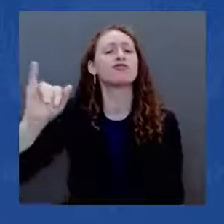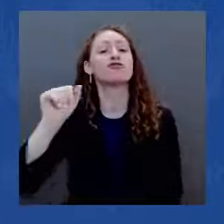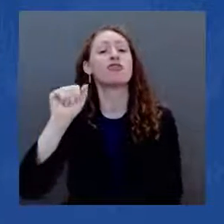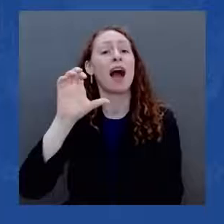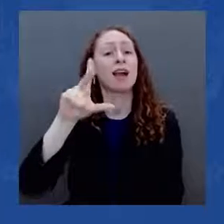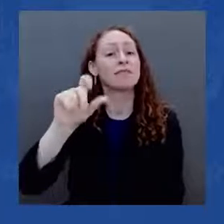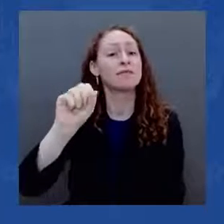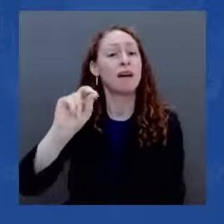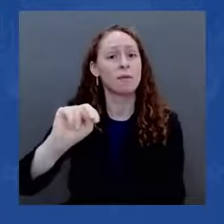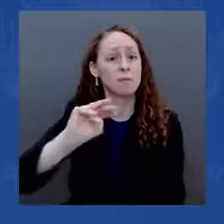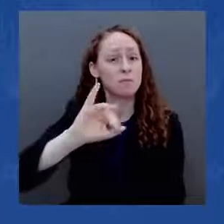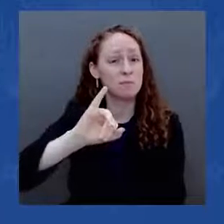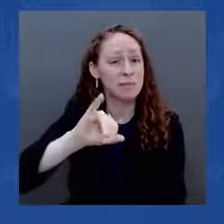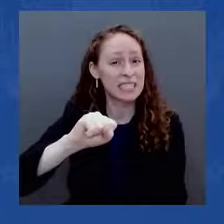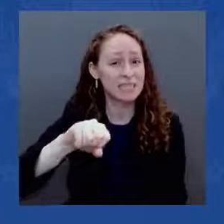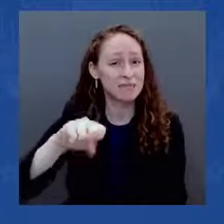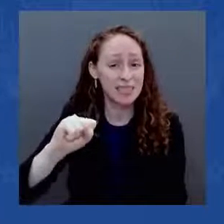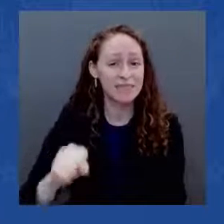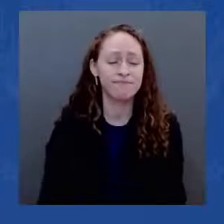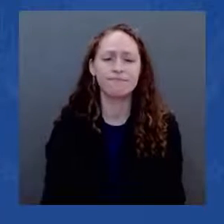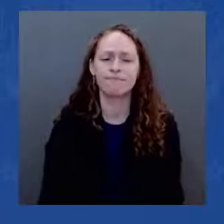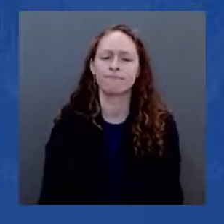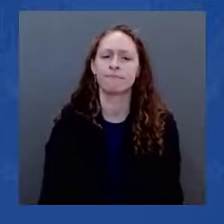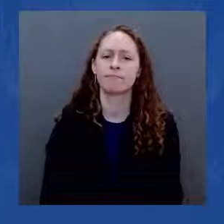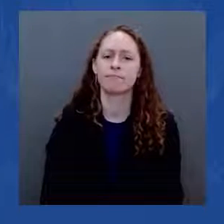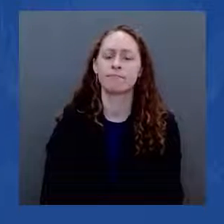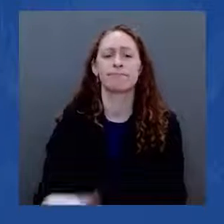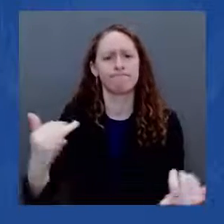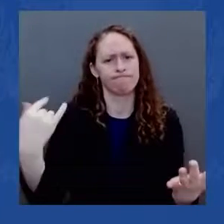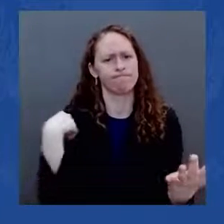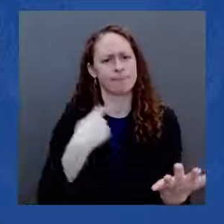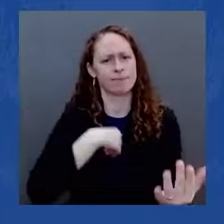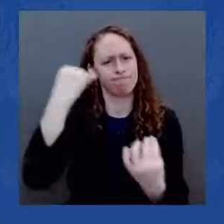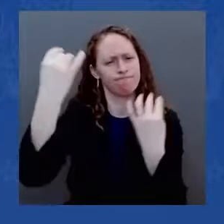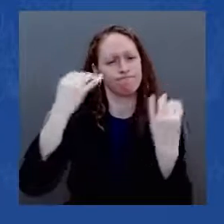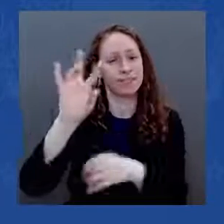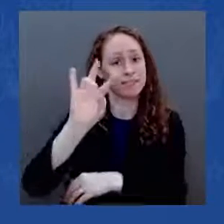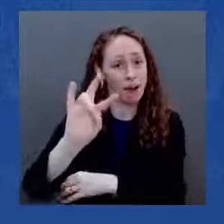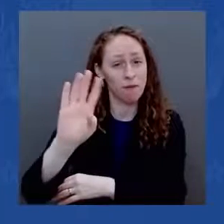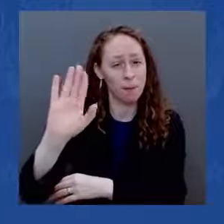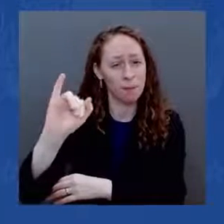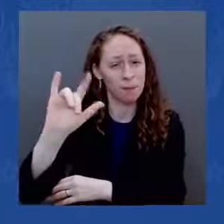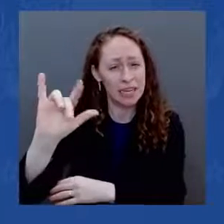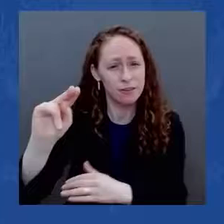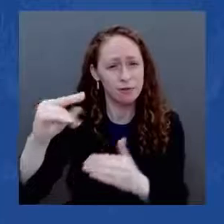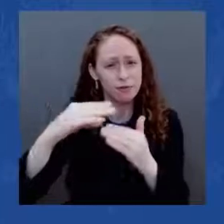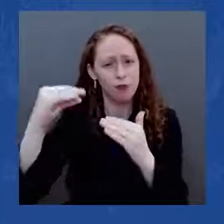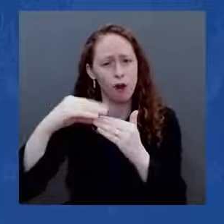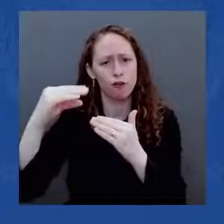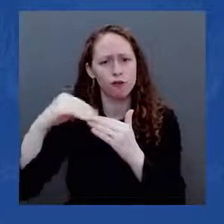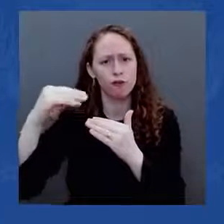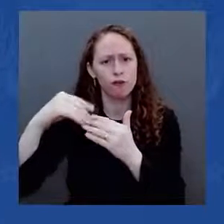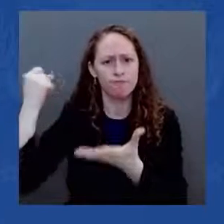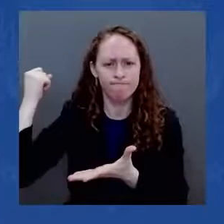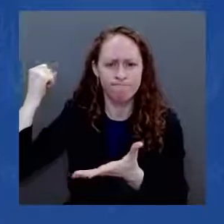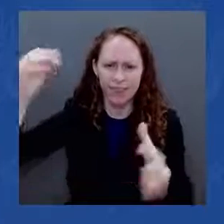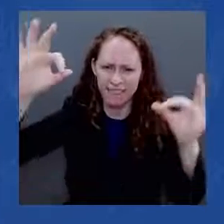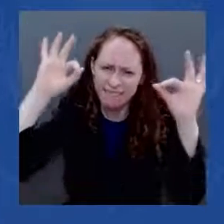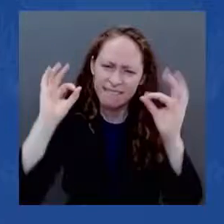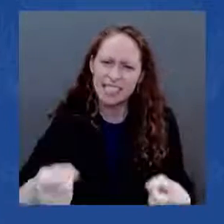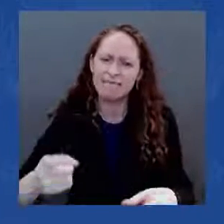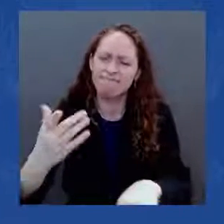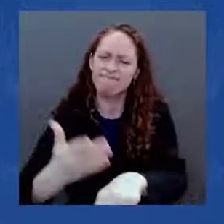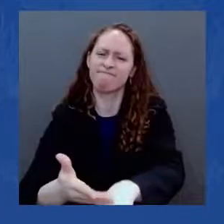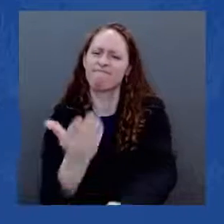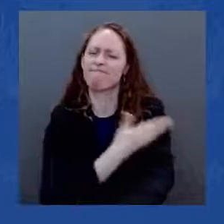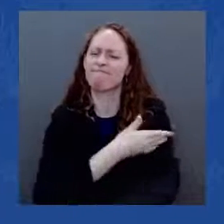funding to states so they can fix and upgrade their aging water systems and sewer systems. It's going to take some time, but the money is there, and they're